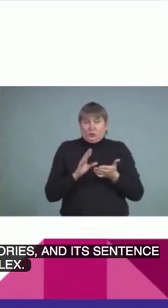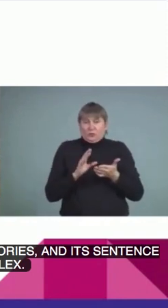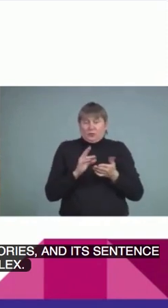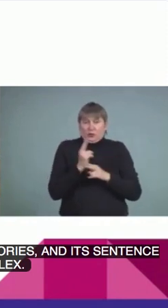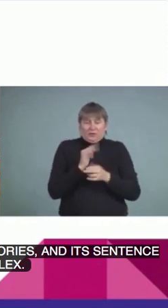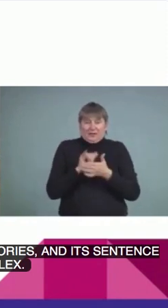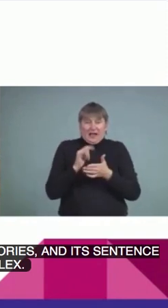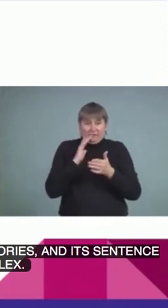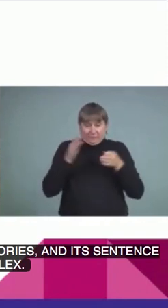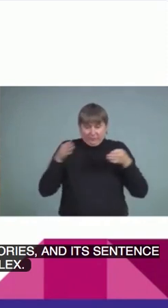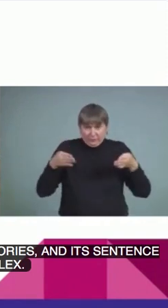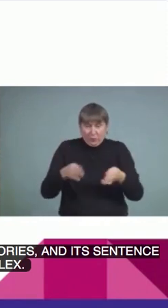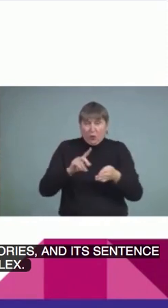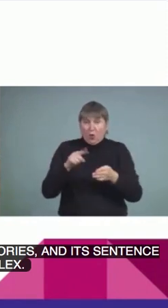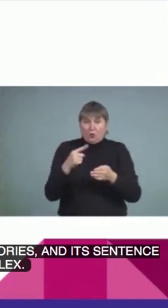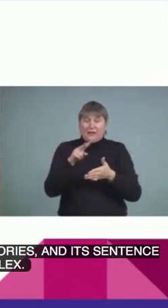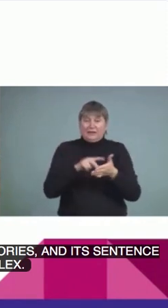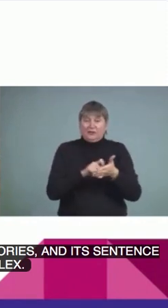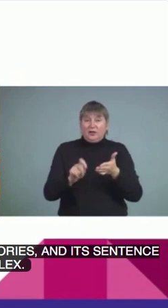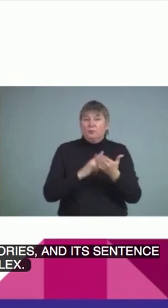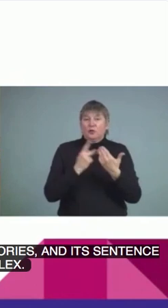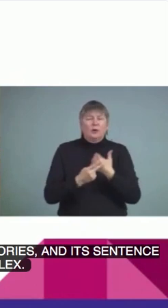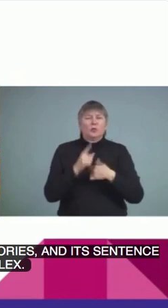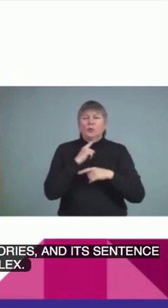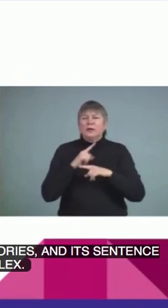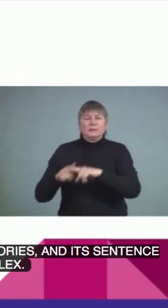program depending on their needs.